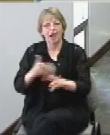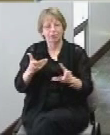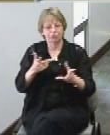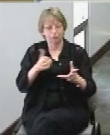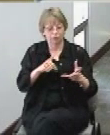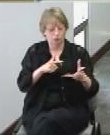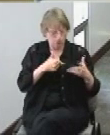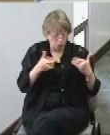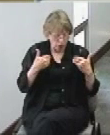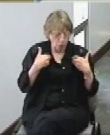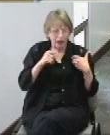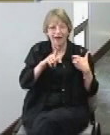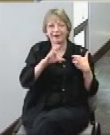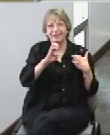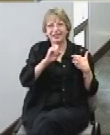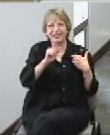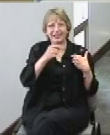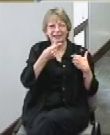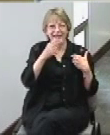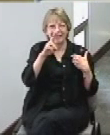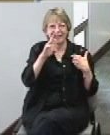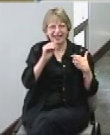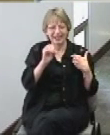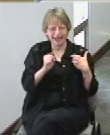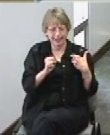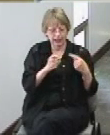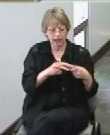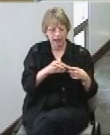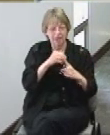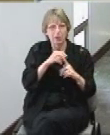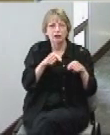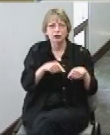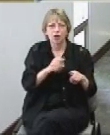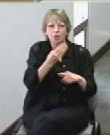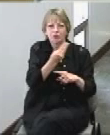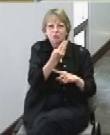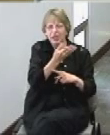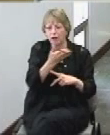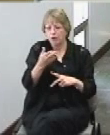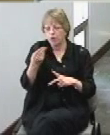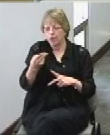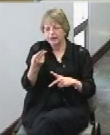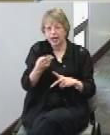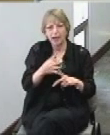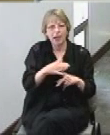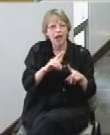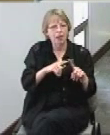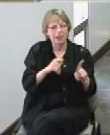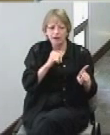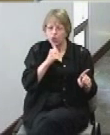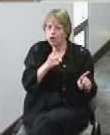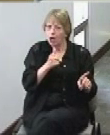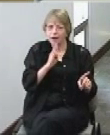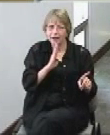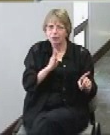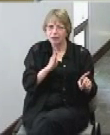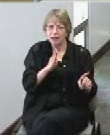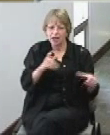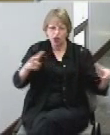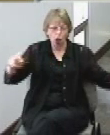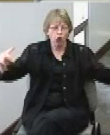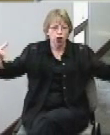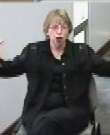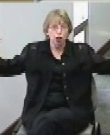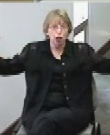particularly during Monday through Thursday but they're not going to be these marathon